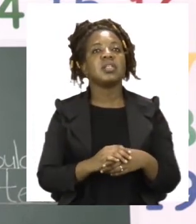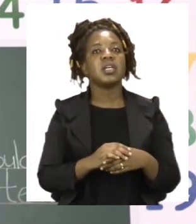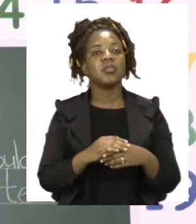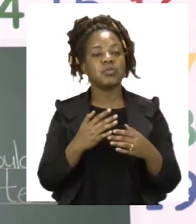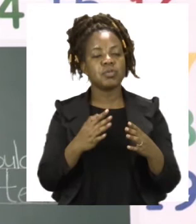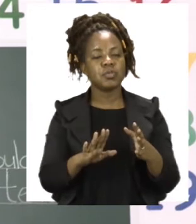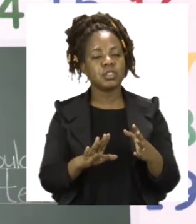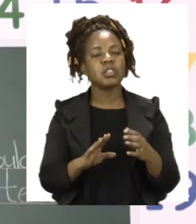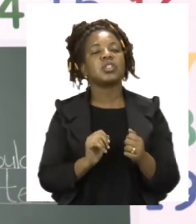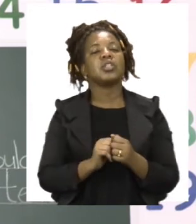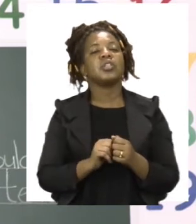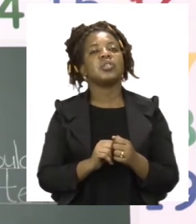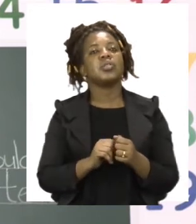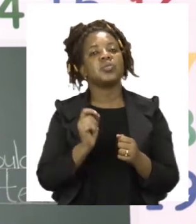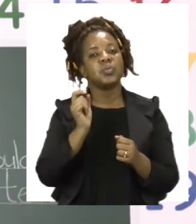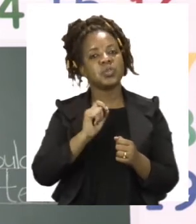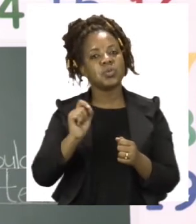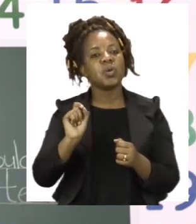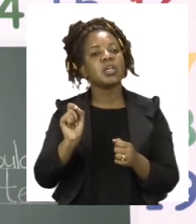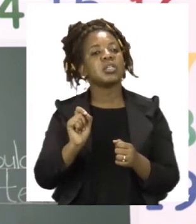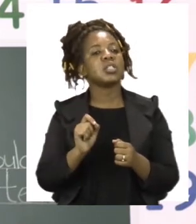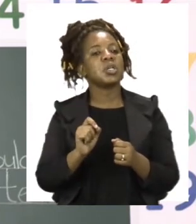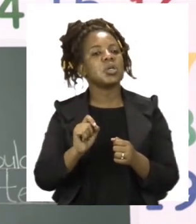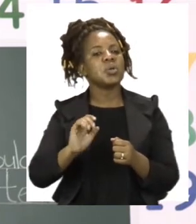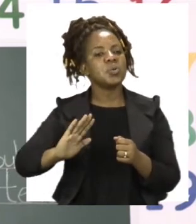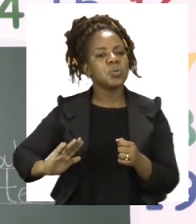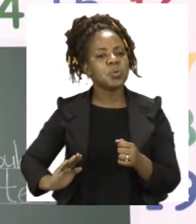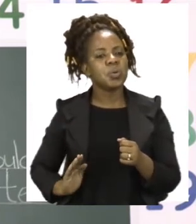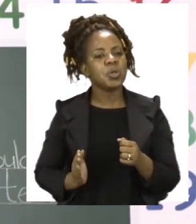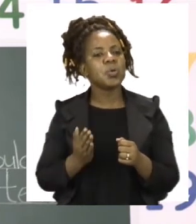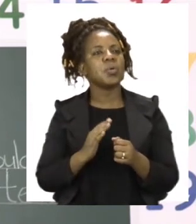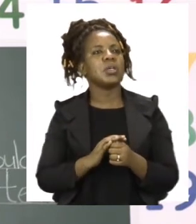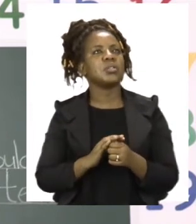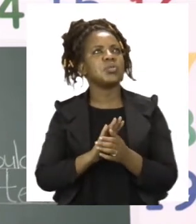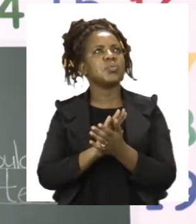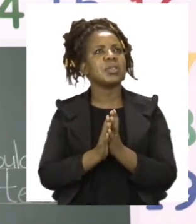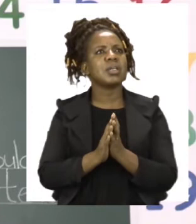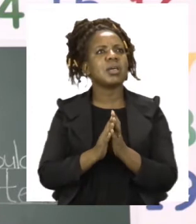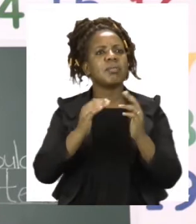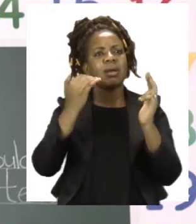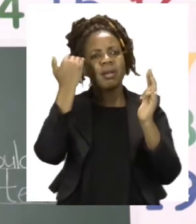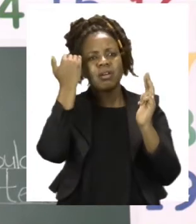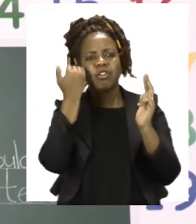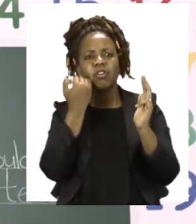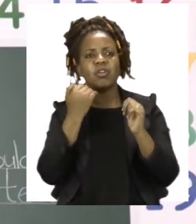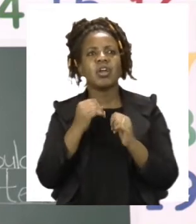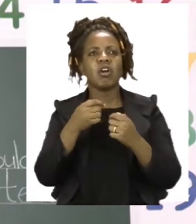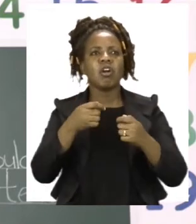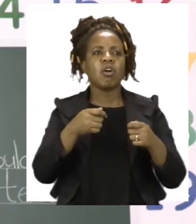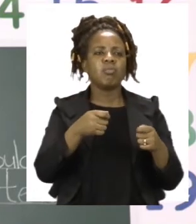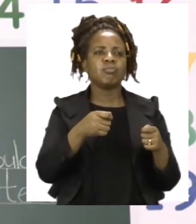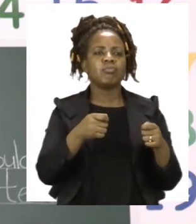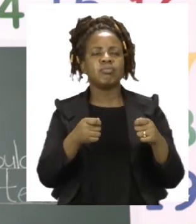become a teacher or whatever you have decided to be. A doctor, a lawyer, a nurse, a pilot, whatever you